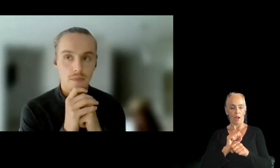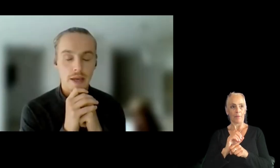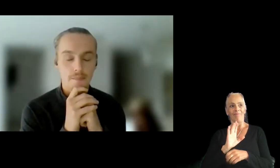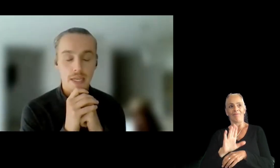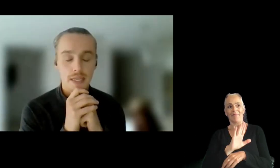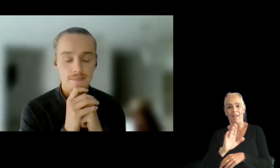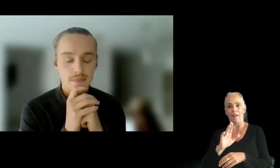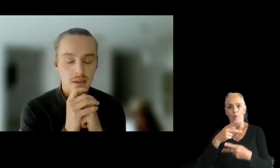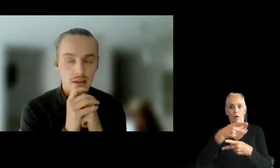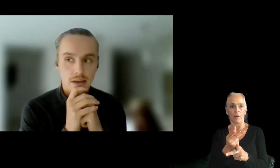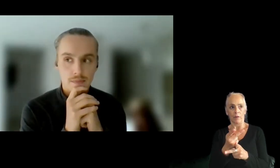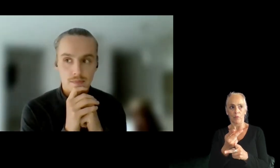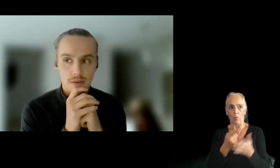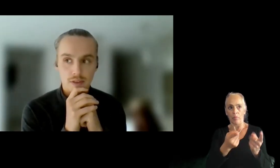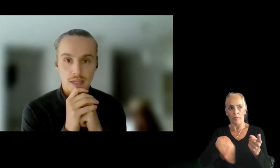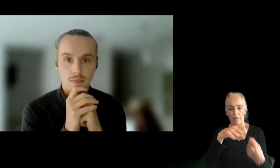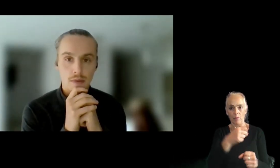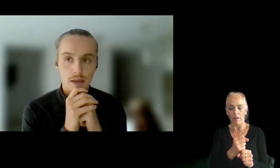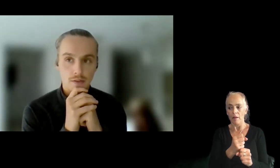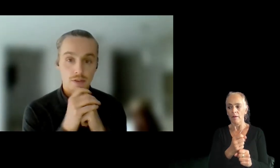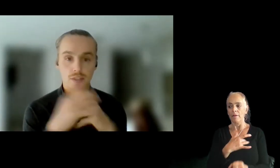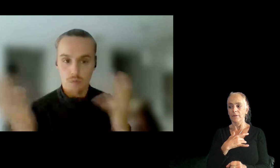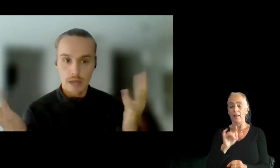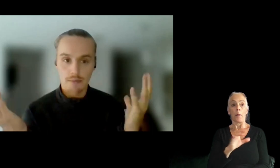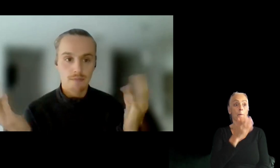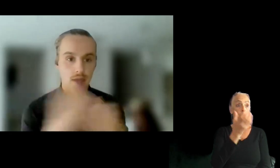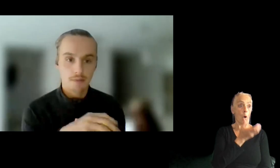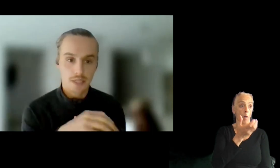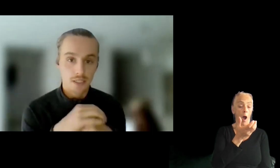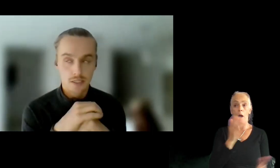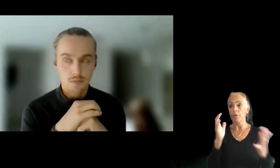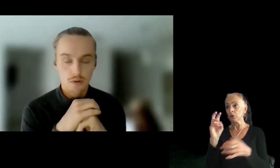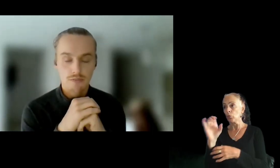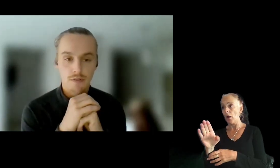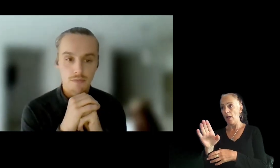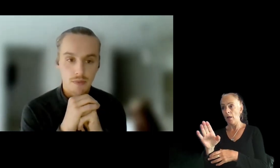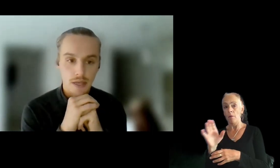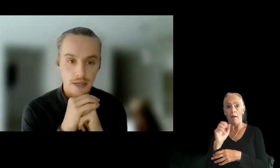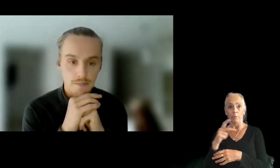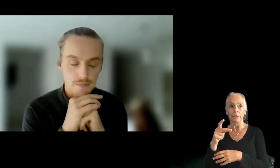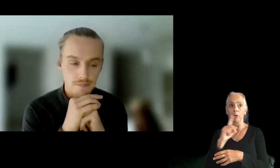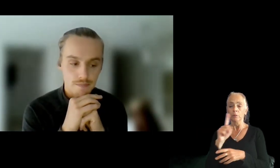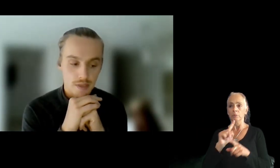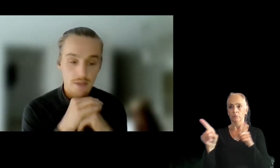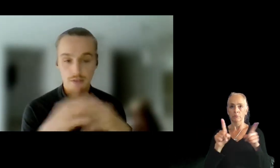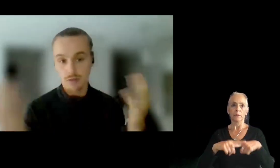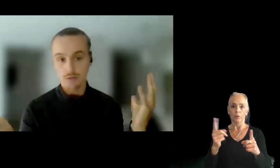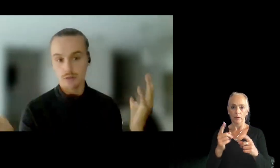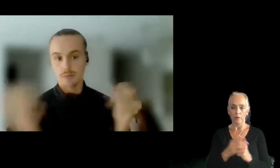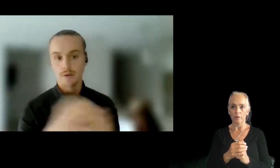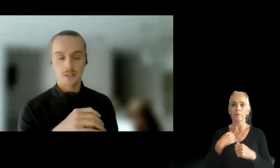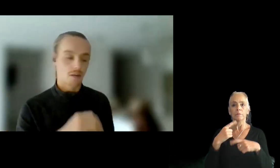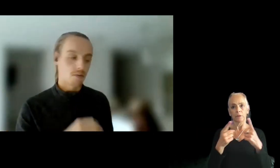making. I feel like mobile versus web applications are somewhat different and have a